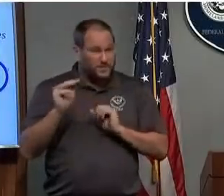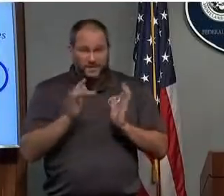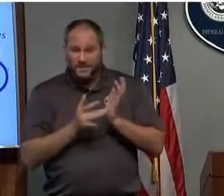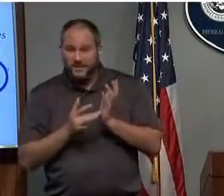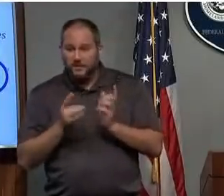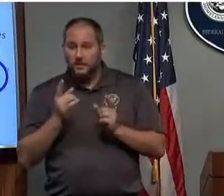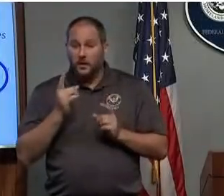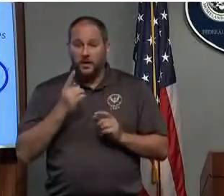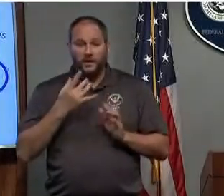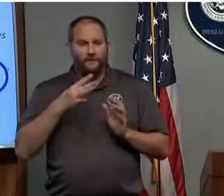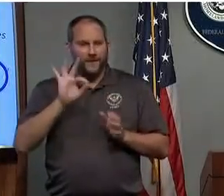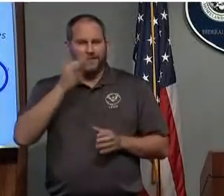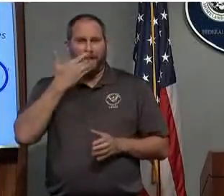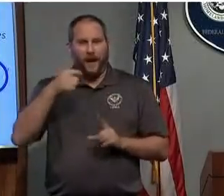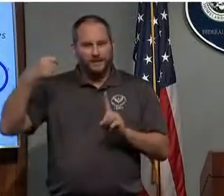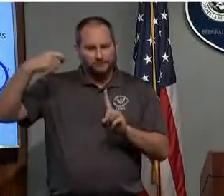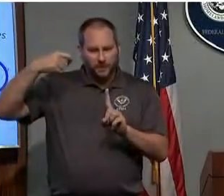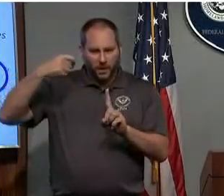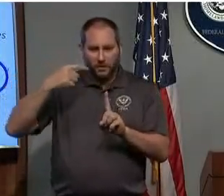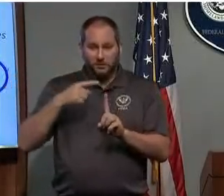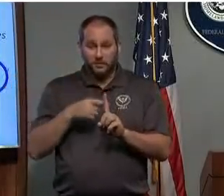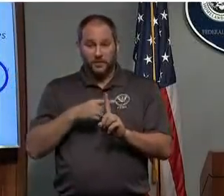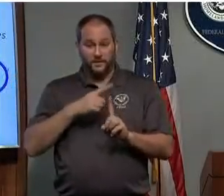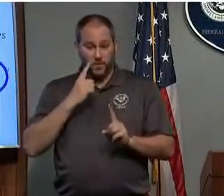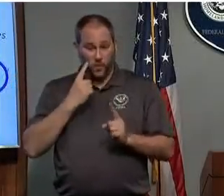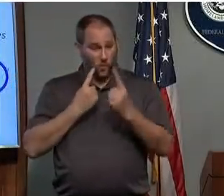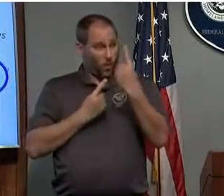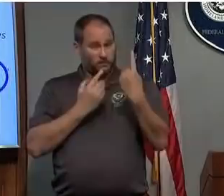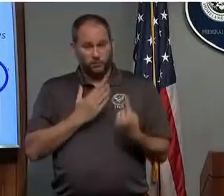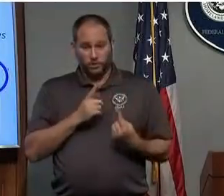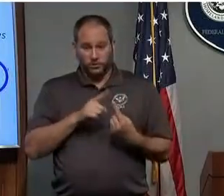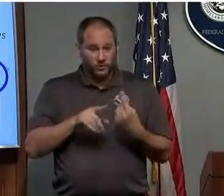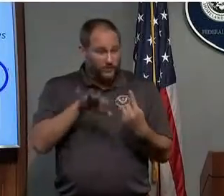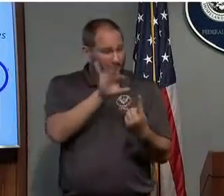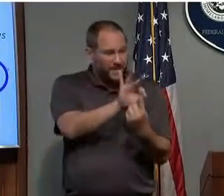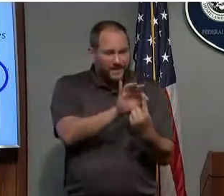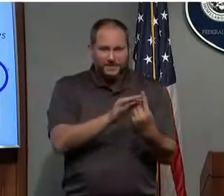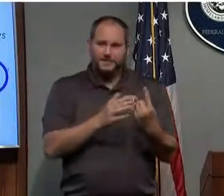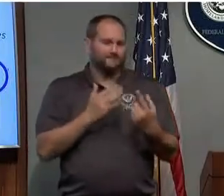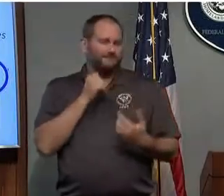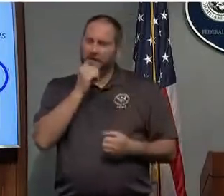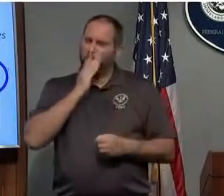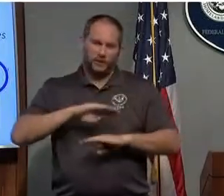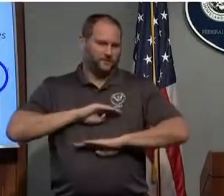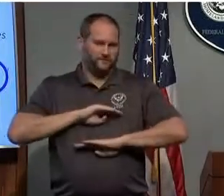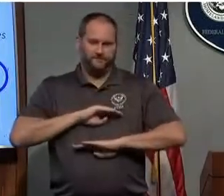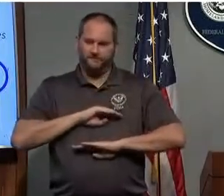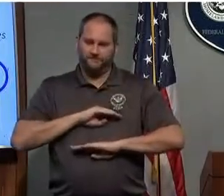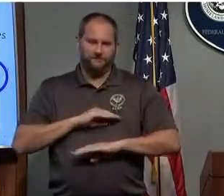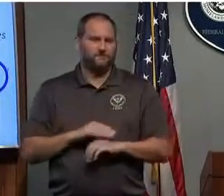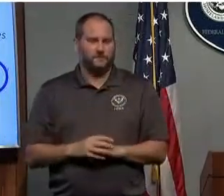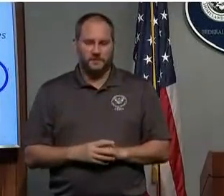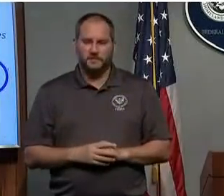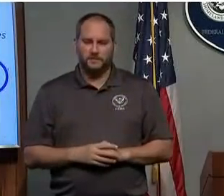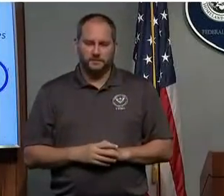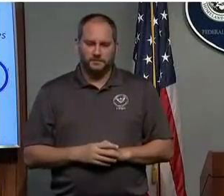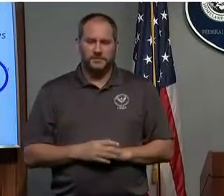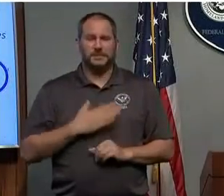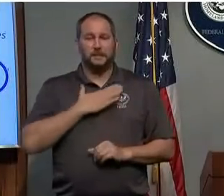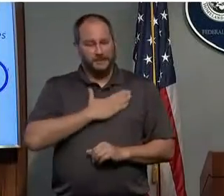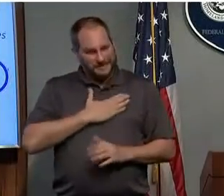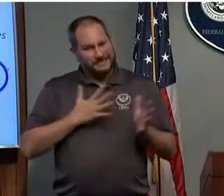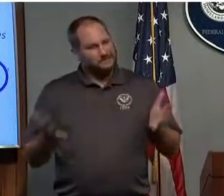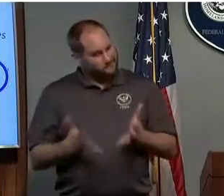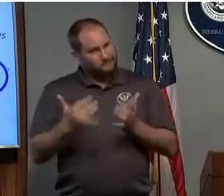-one rescuing of personnel, it's not efficient enough, so please, we urge you to use 911 if possible. And finally,